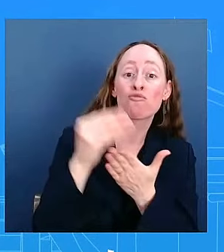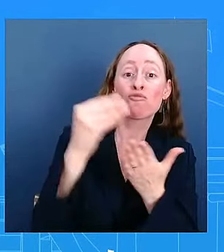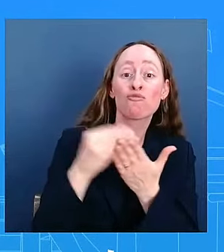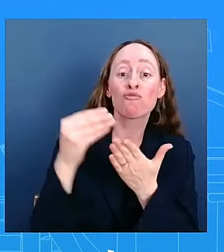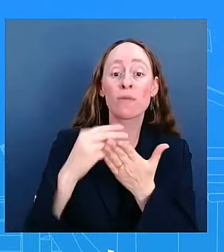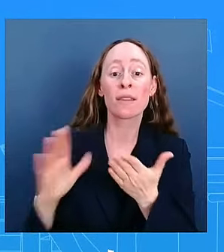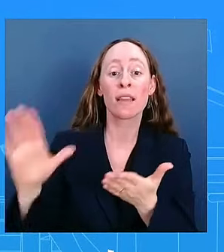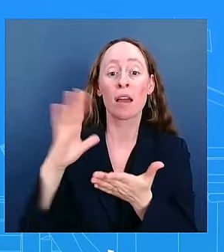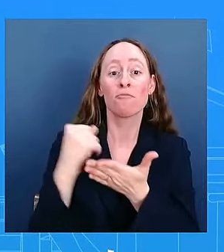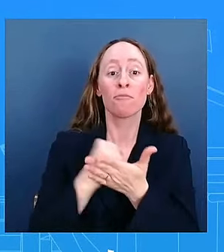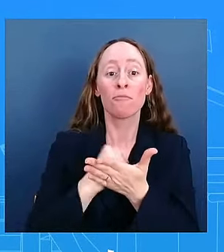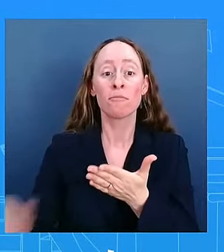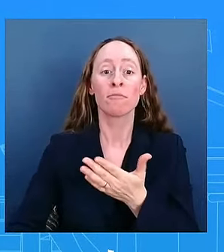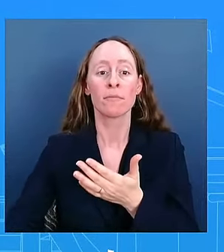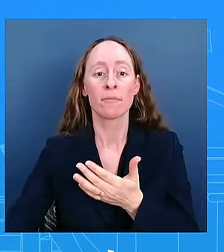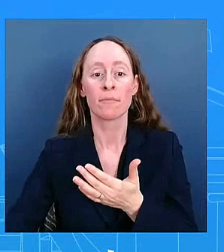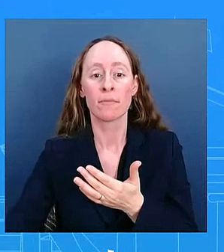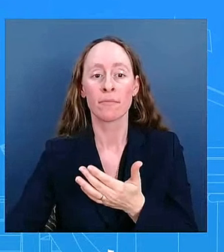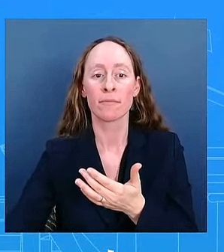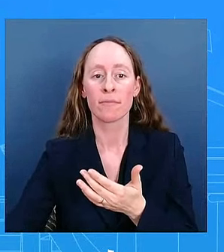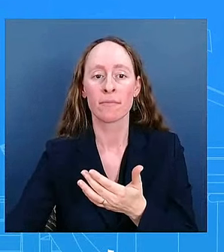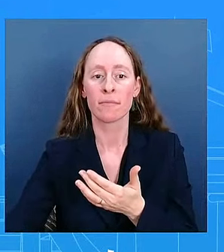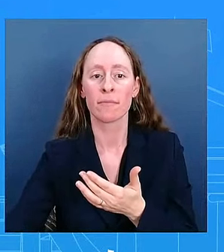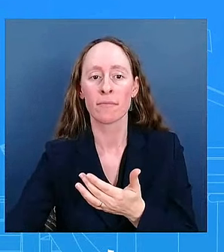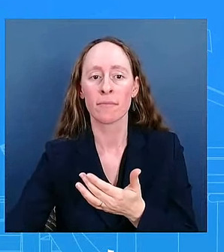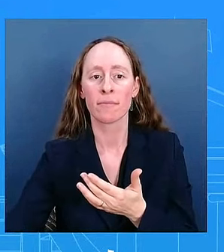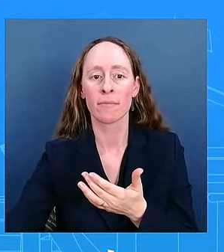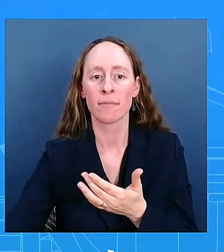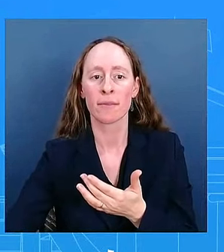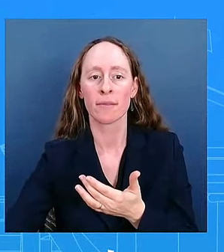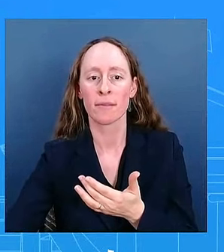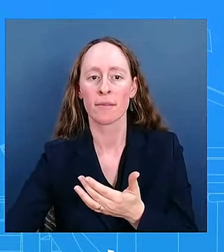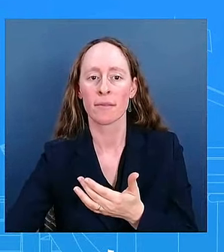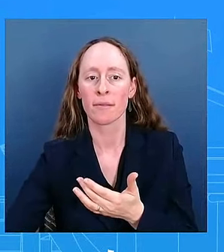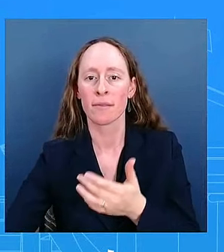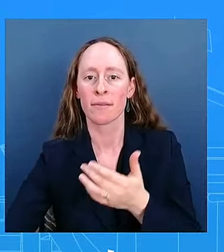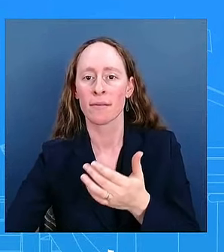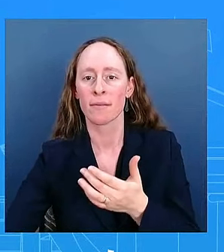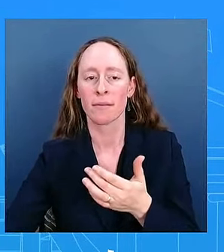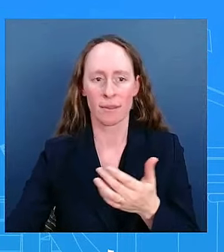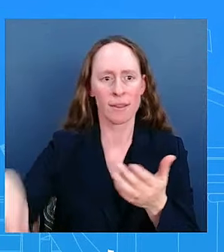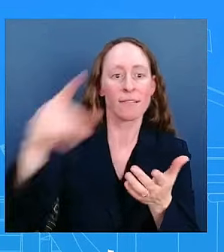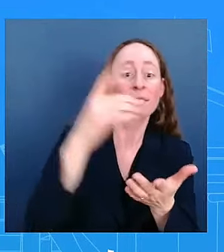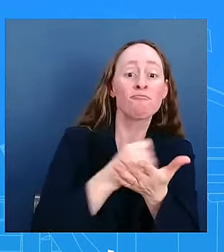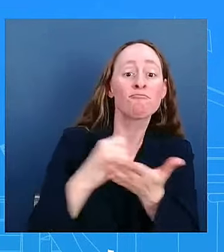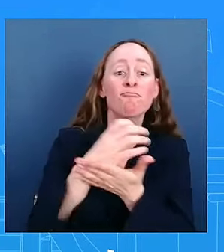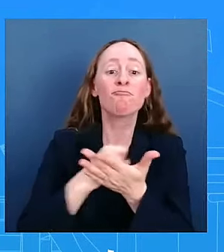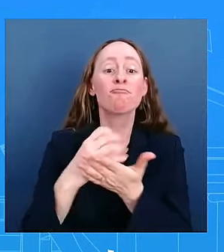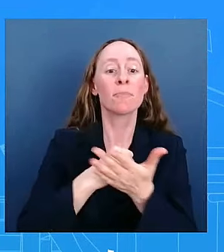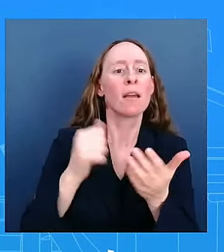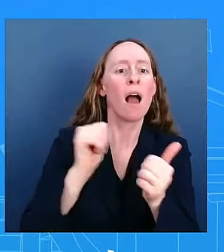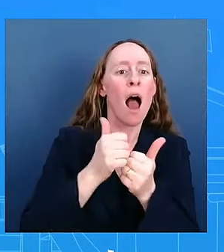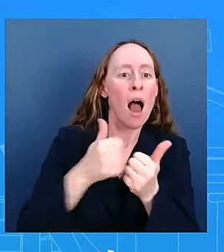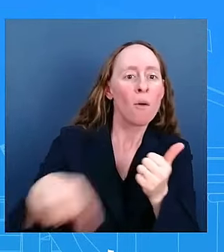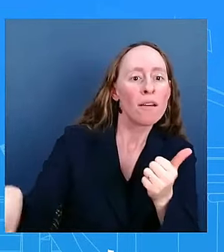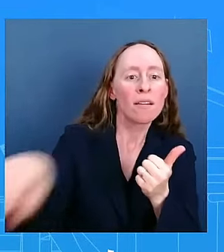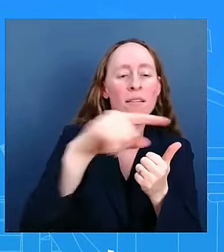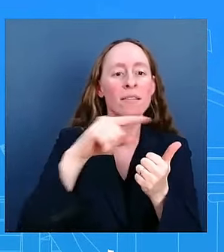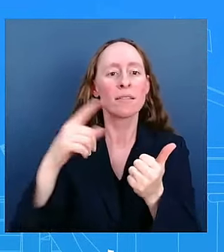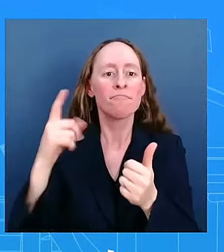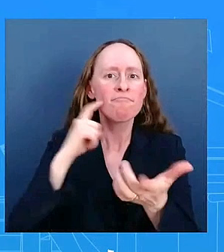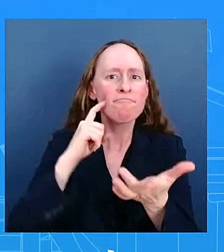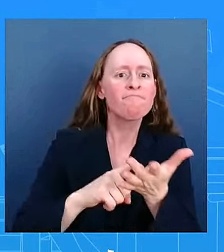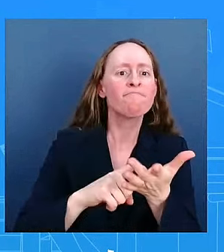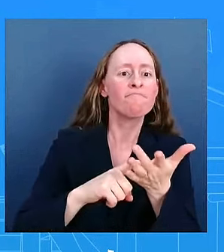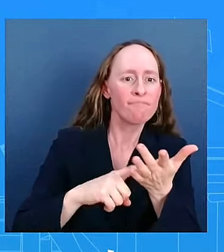service relative to income we do see incomes as i've mentioned incomes have been rising real incomes have been rising at a good clip